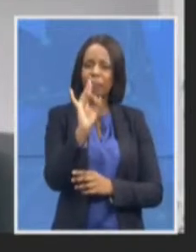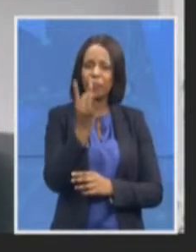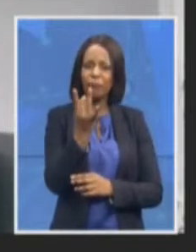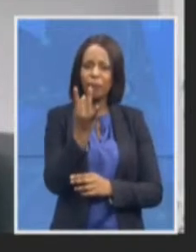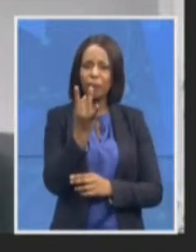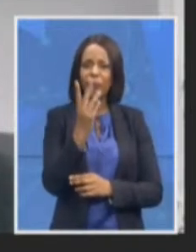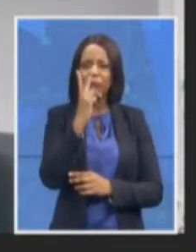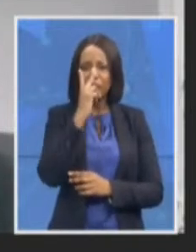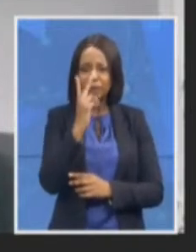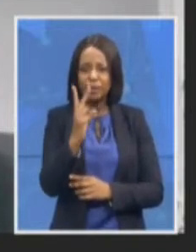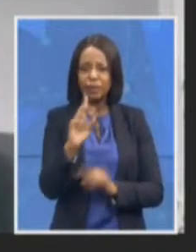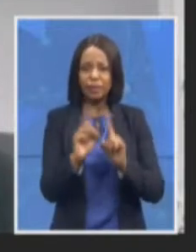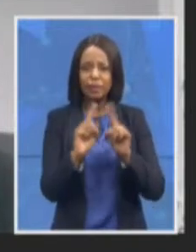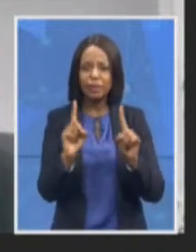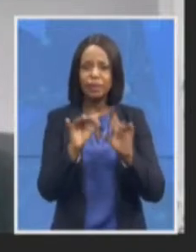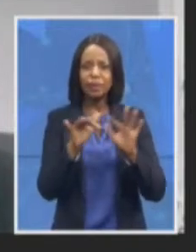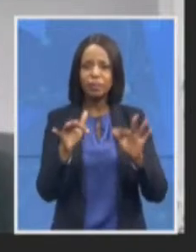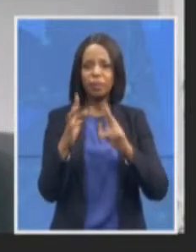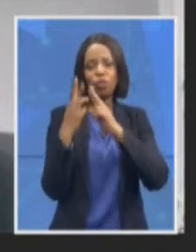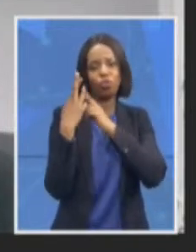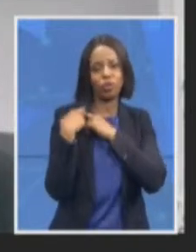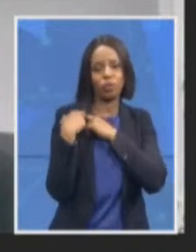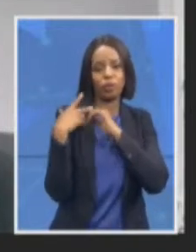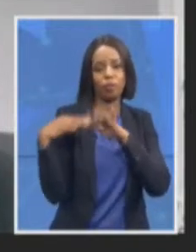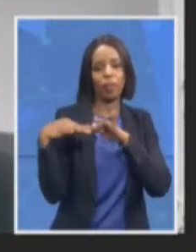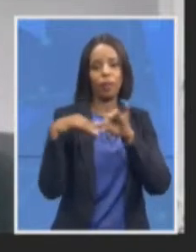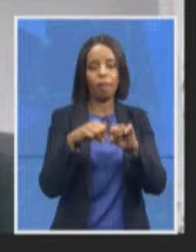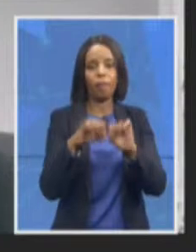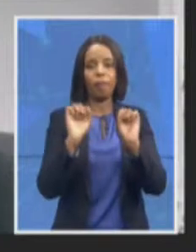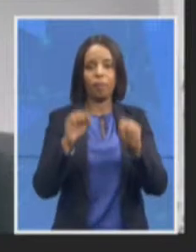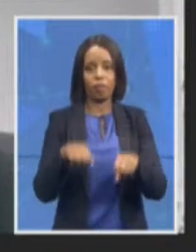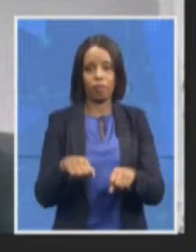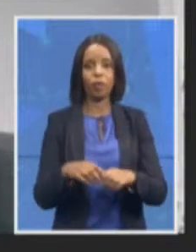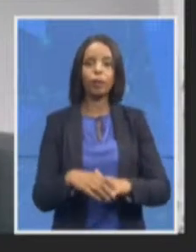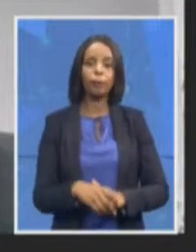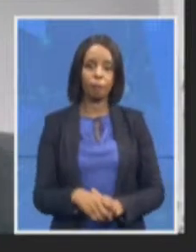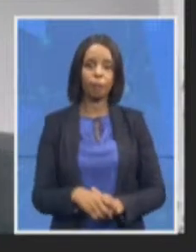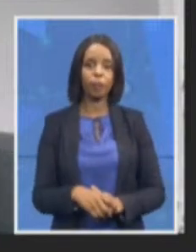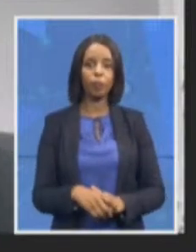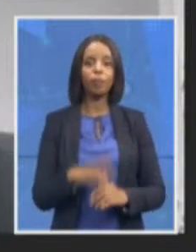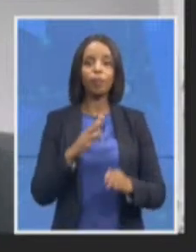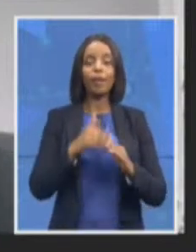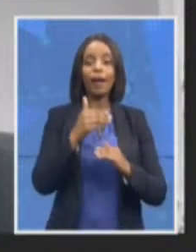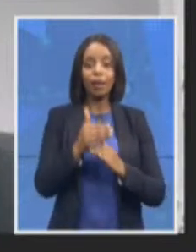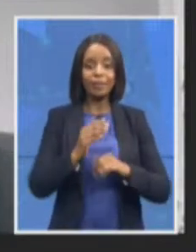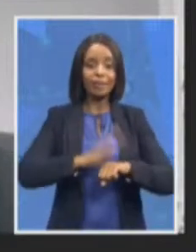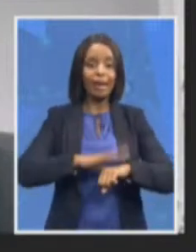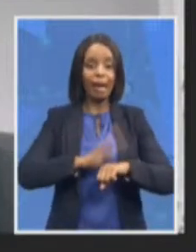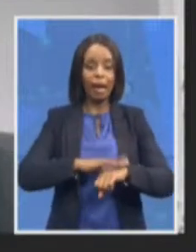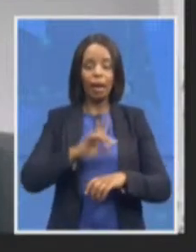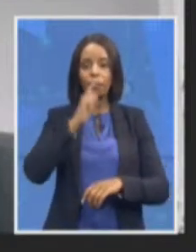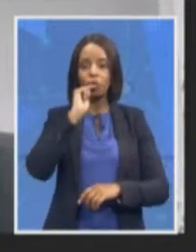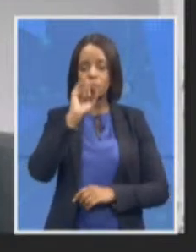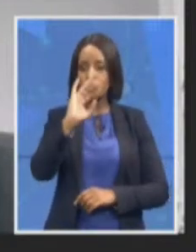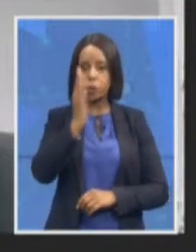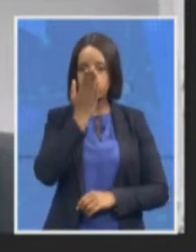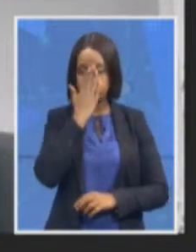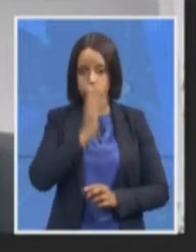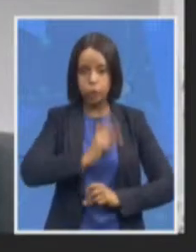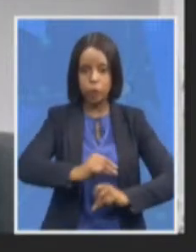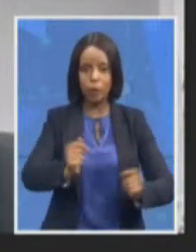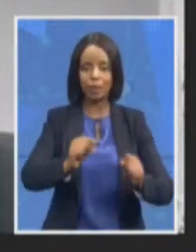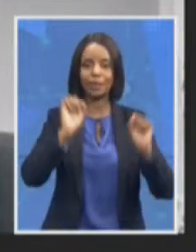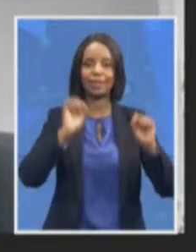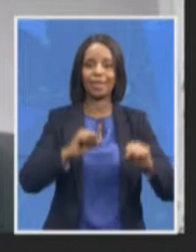you know after at a very after a very short space of time it's you've got to build these cases and so I think the importance